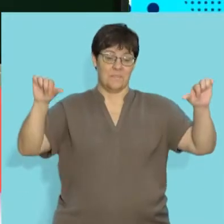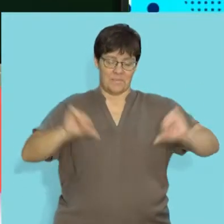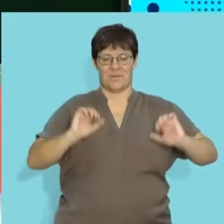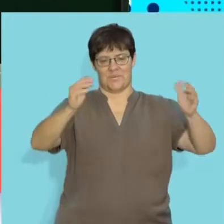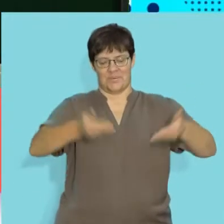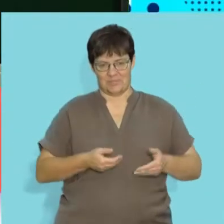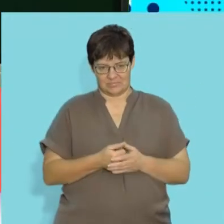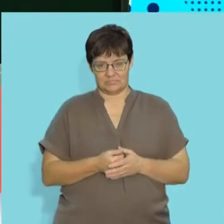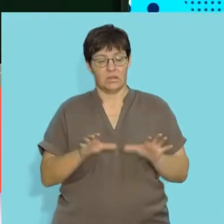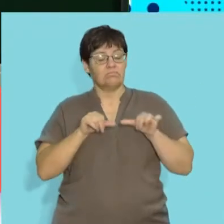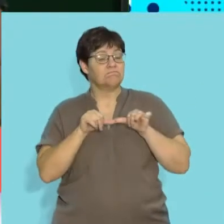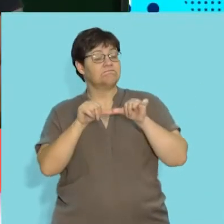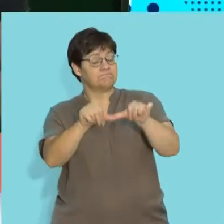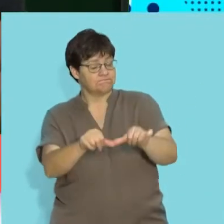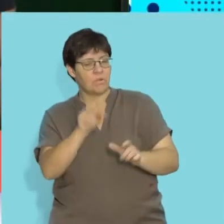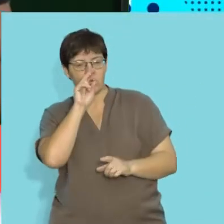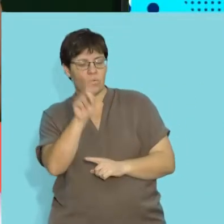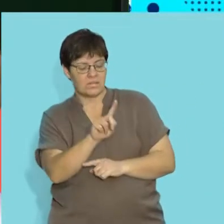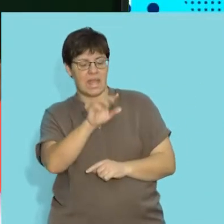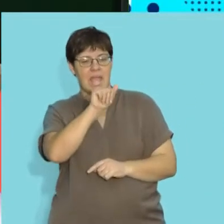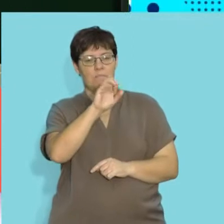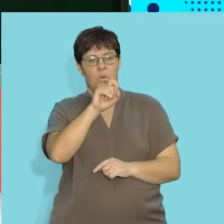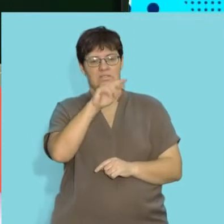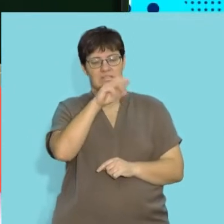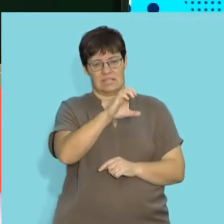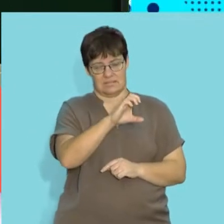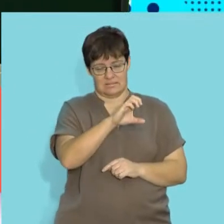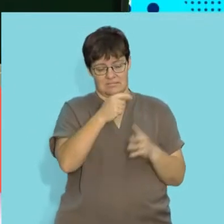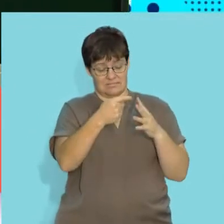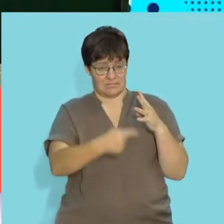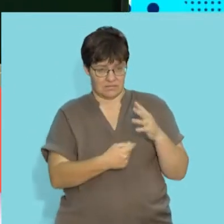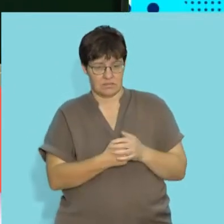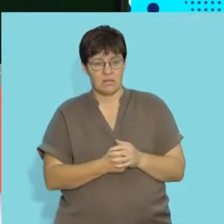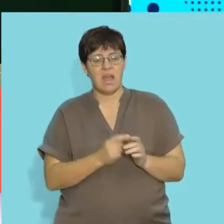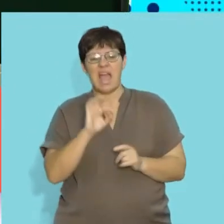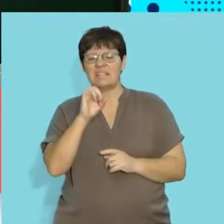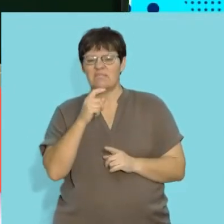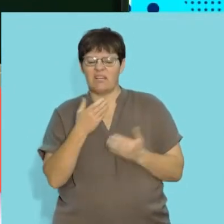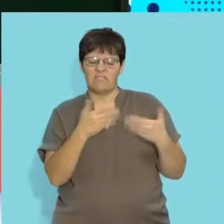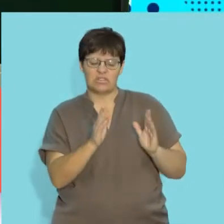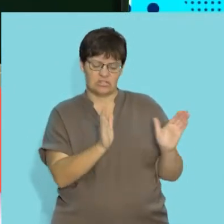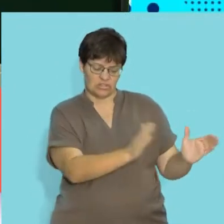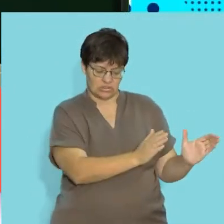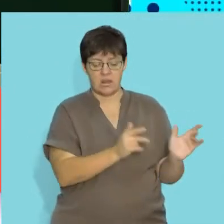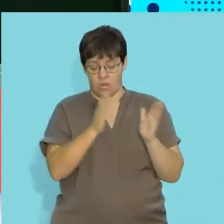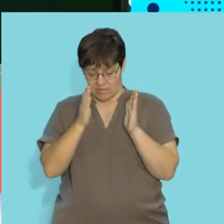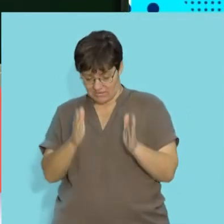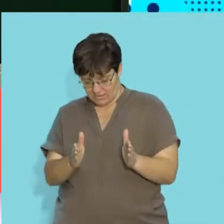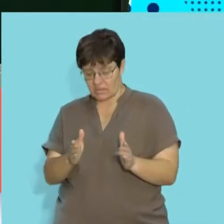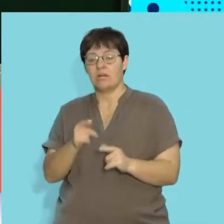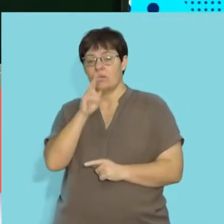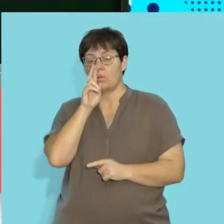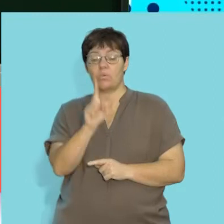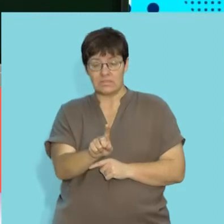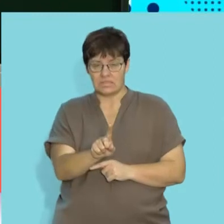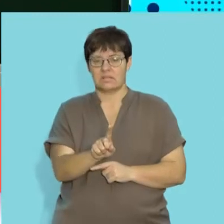Welcome back, guys. Let's continue looking at abiotic factors. We've looked at the edaphic factors. Let's move on to the other factors